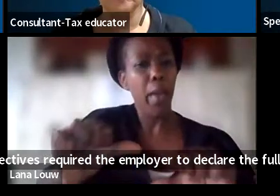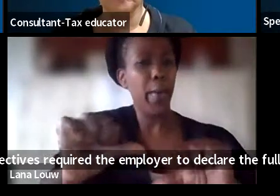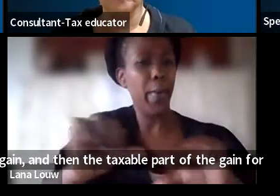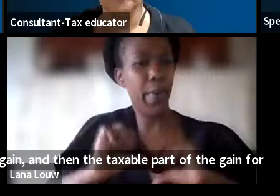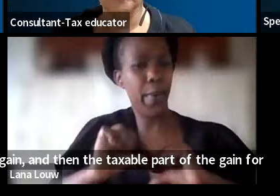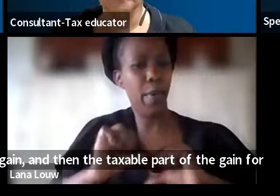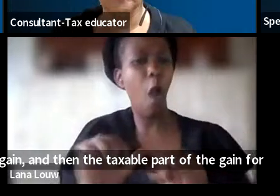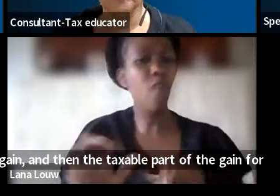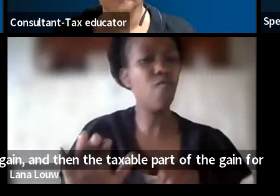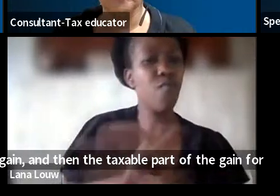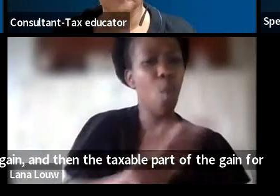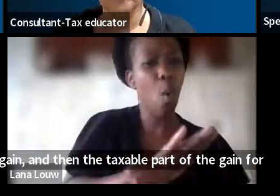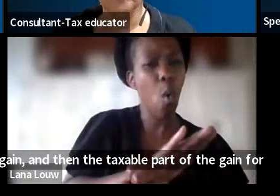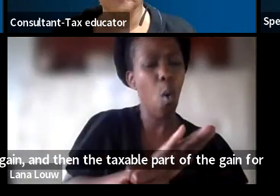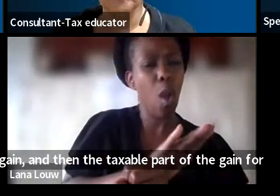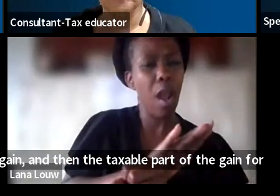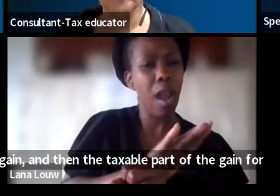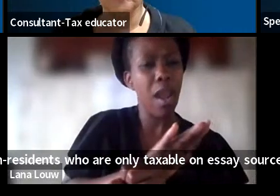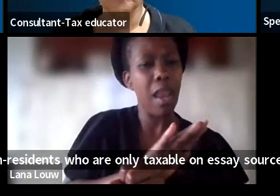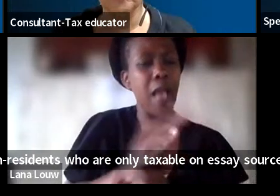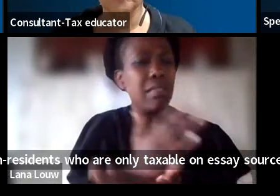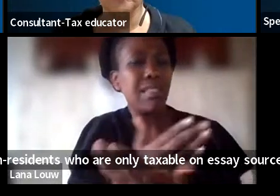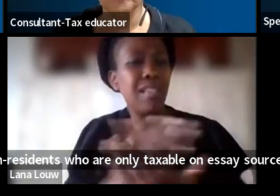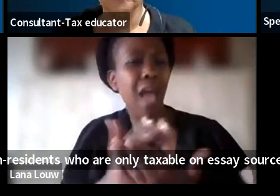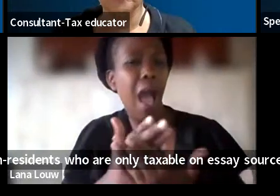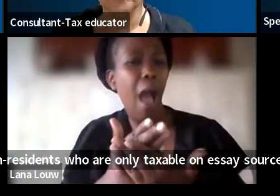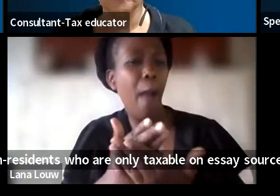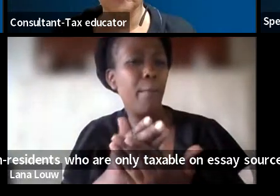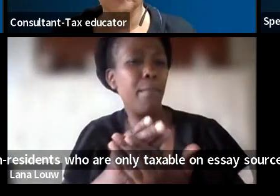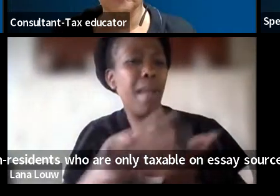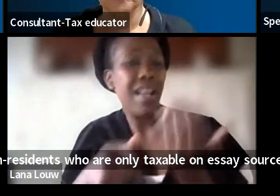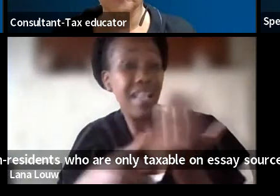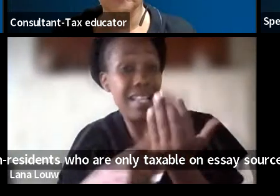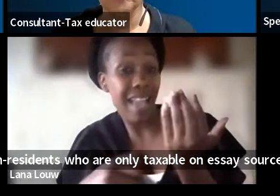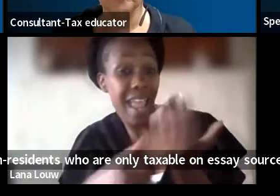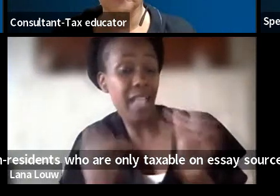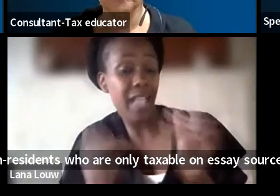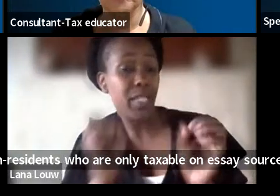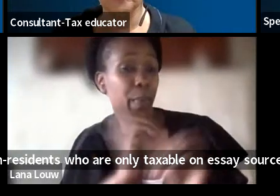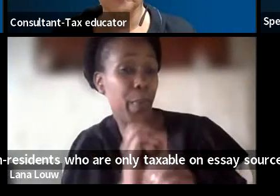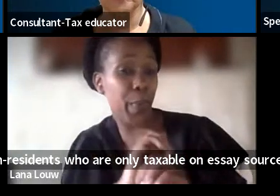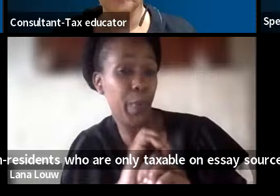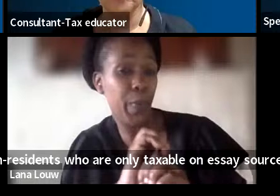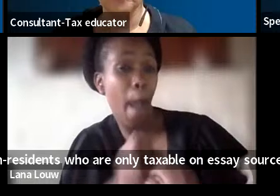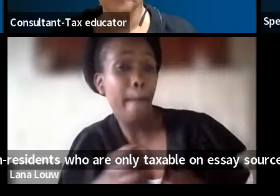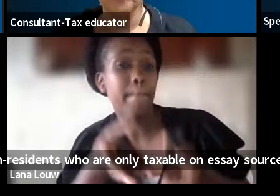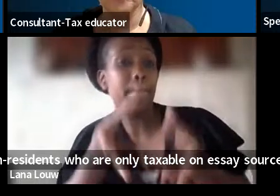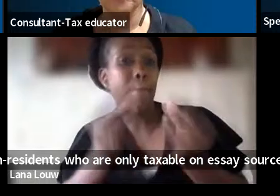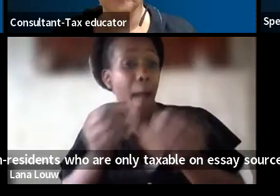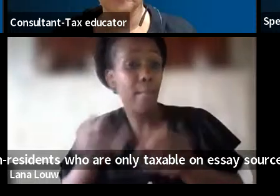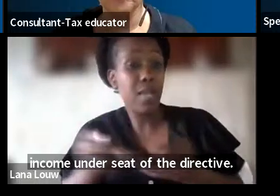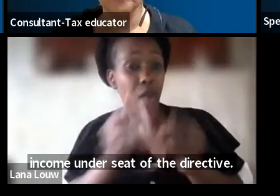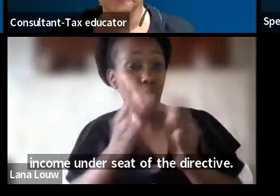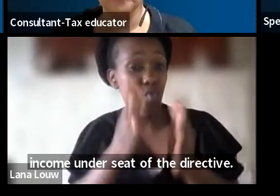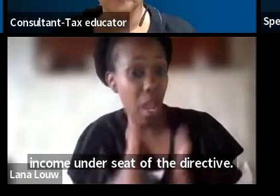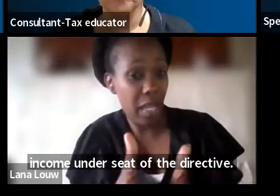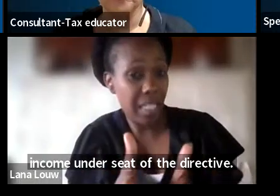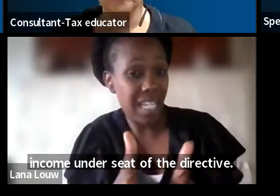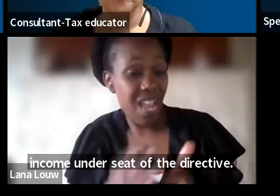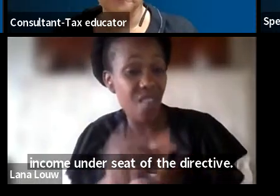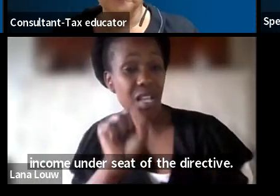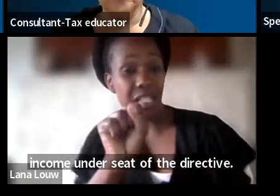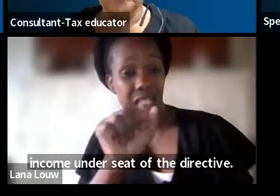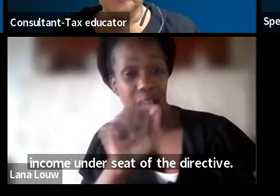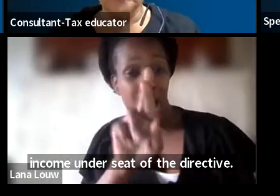taxable on SA source income. On receipt of the directive, taxable amount per source directive was only the